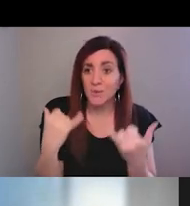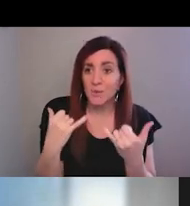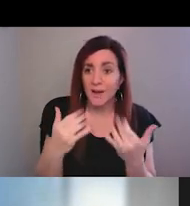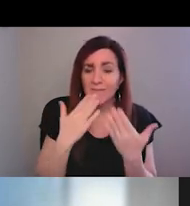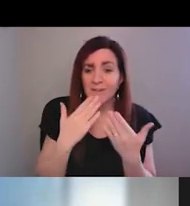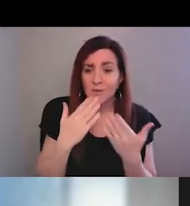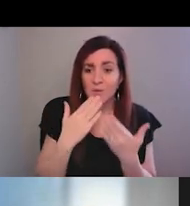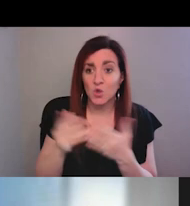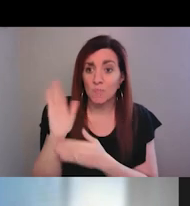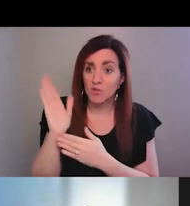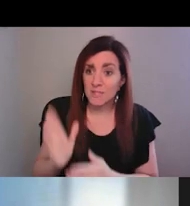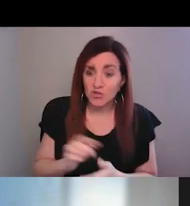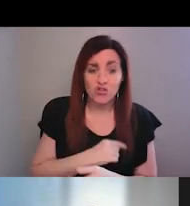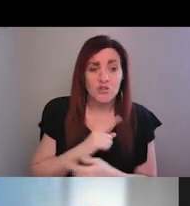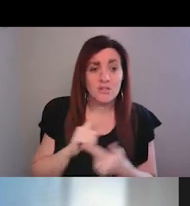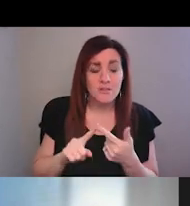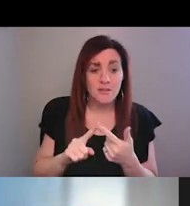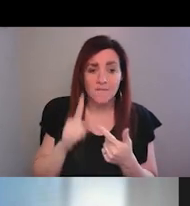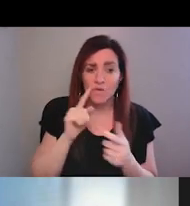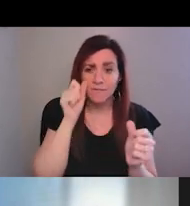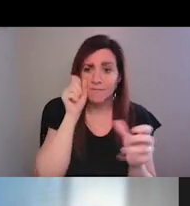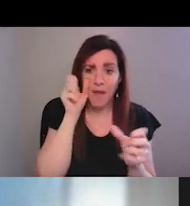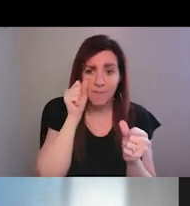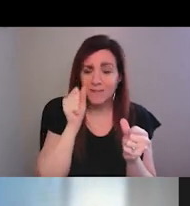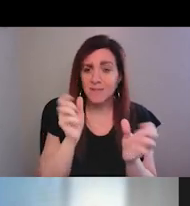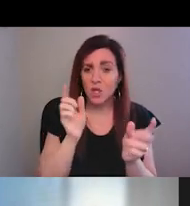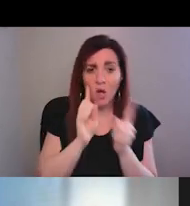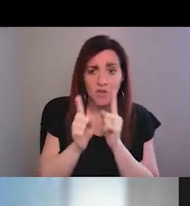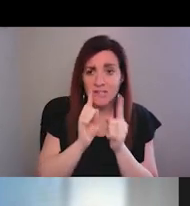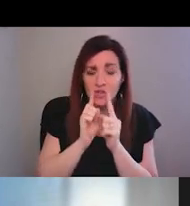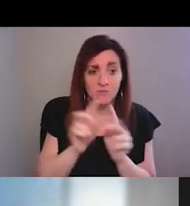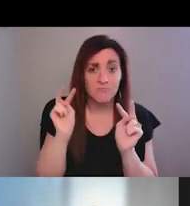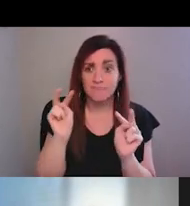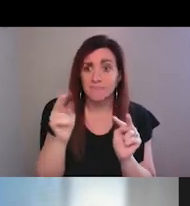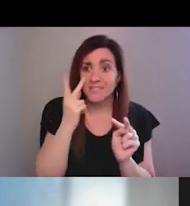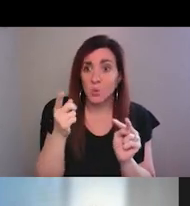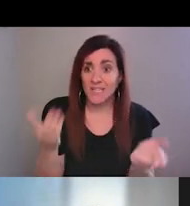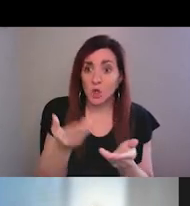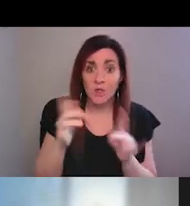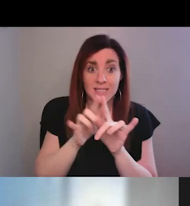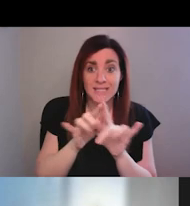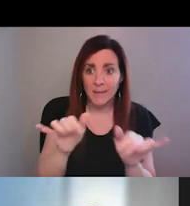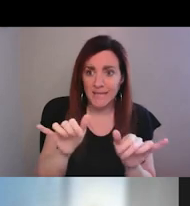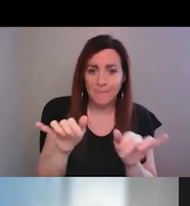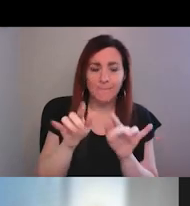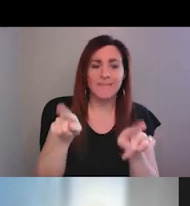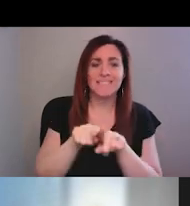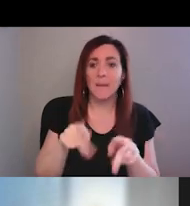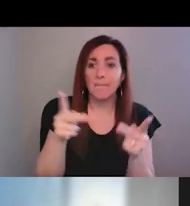Thank you to our presenters, um, for a fabulous conversation, uh, and we look forward to seeing you here. Same time, same place next week. Take care.